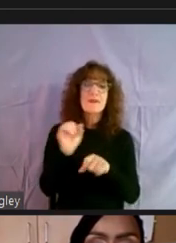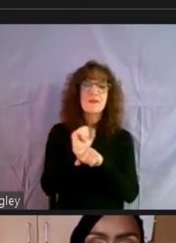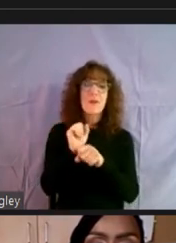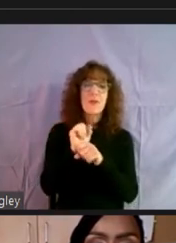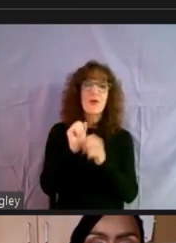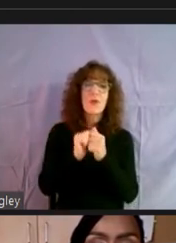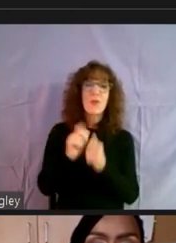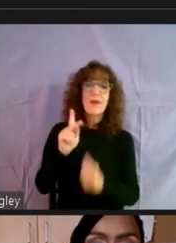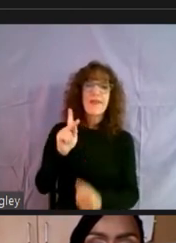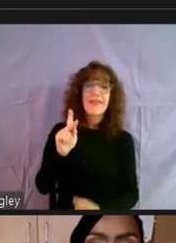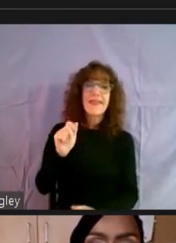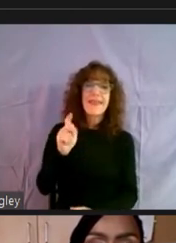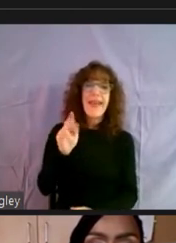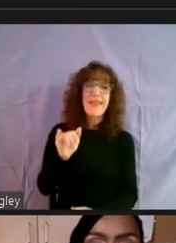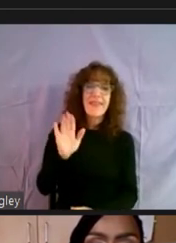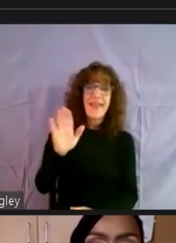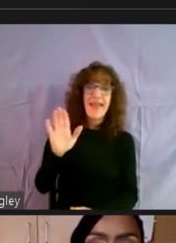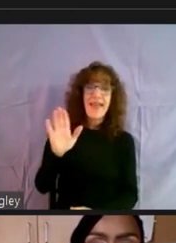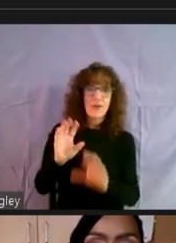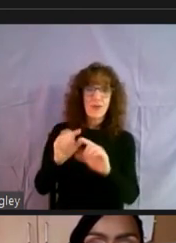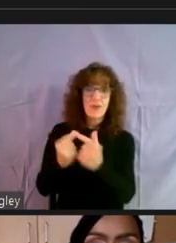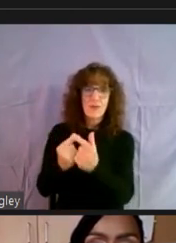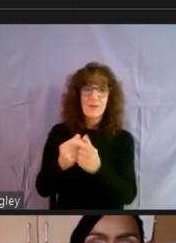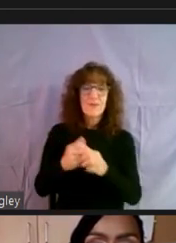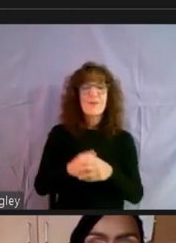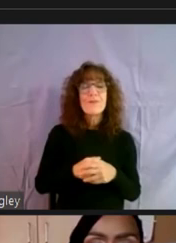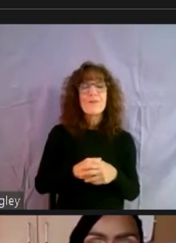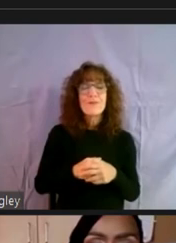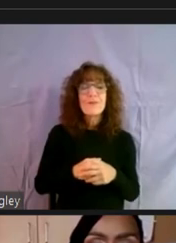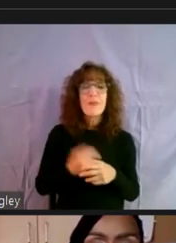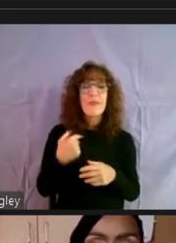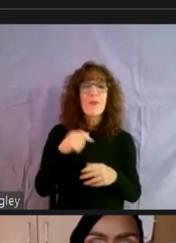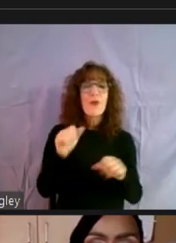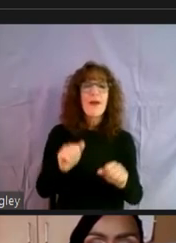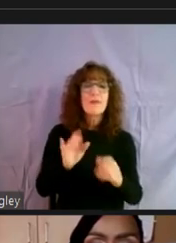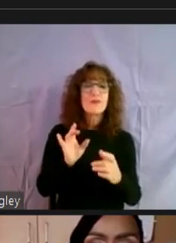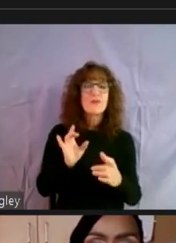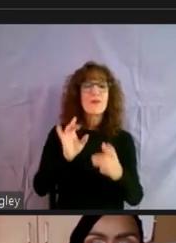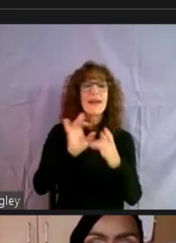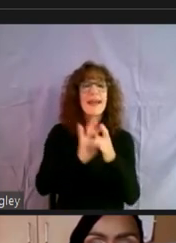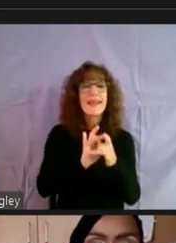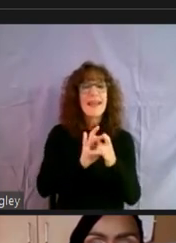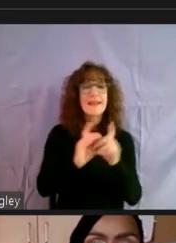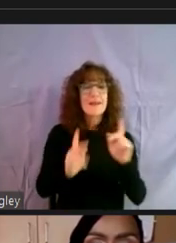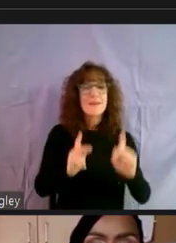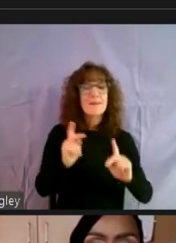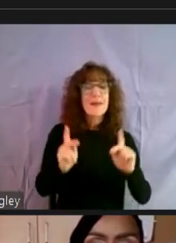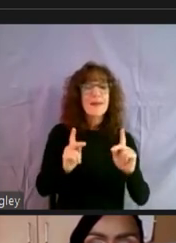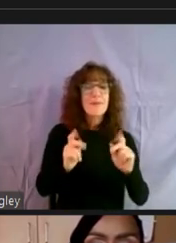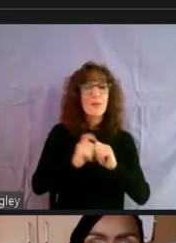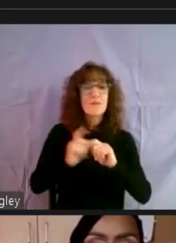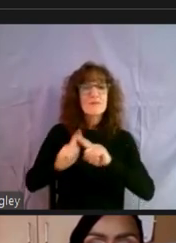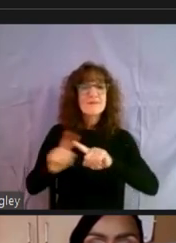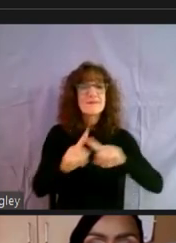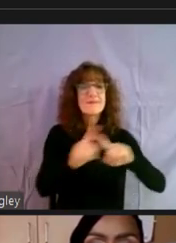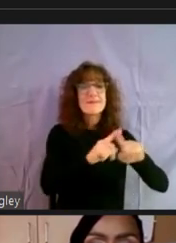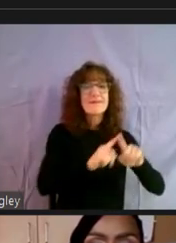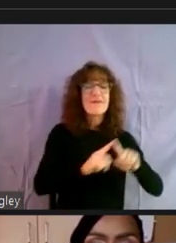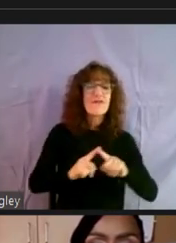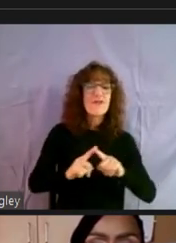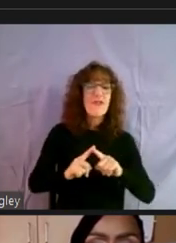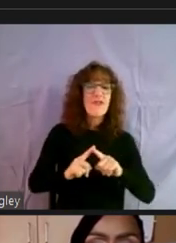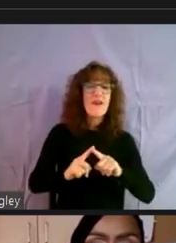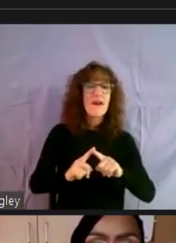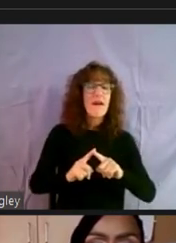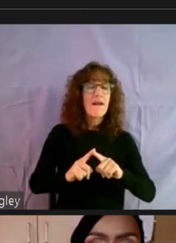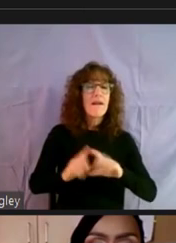with Kathy and her team as well. So we're able to connect, um, persons with different resources within the